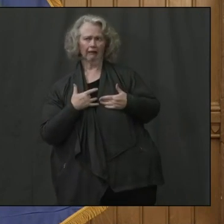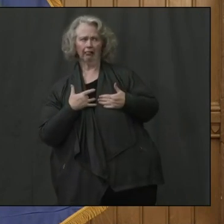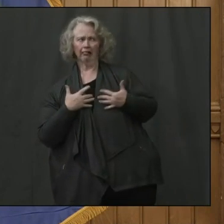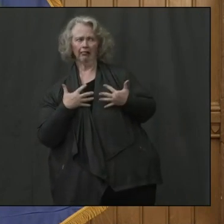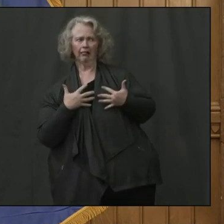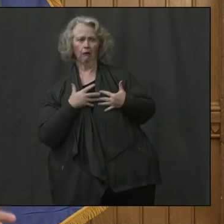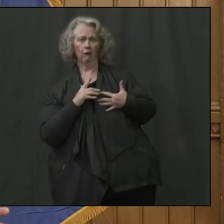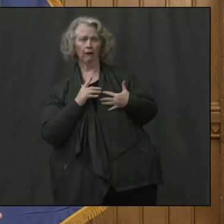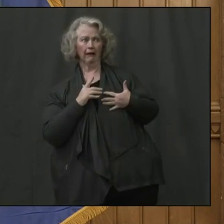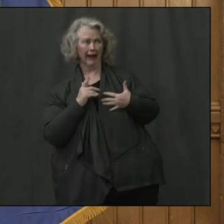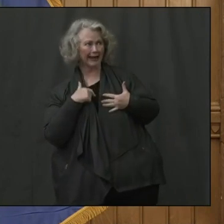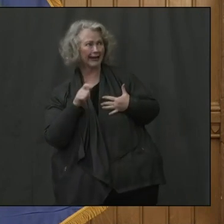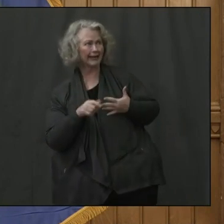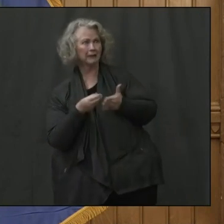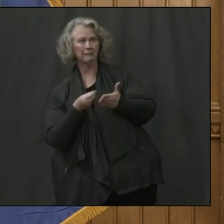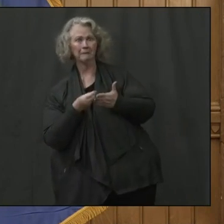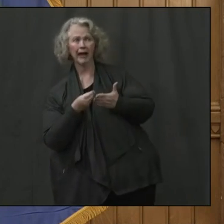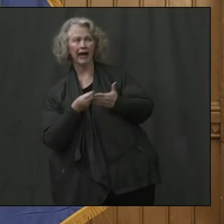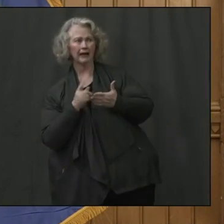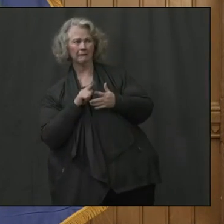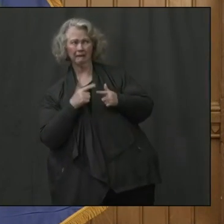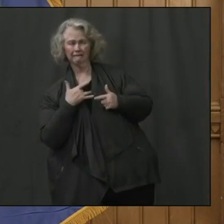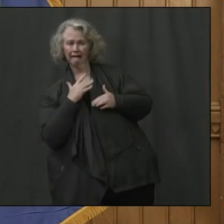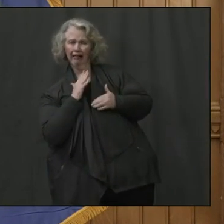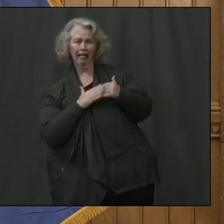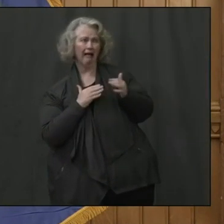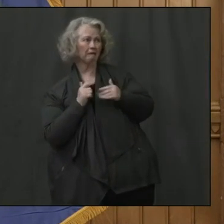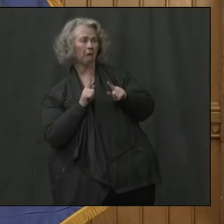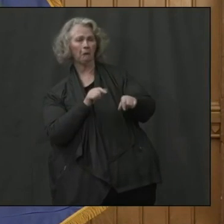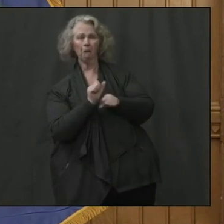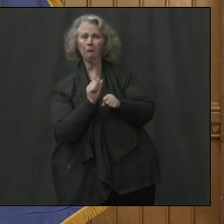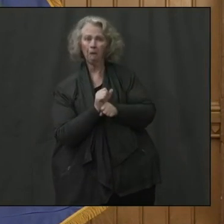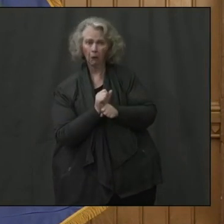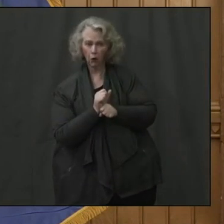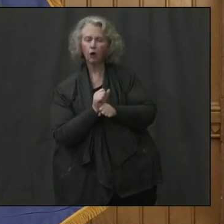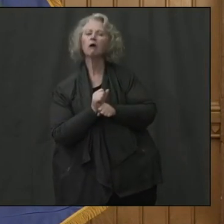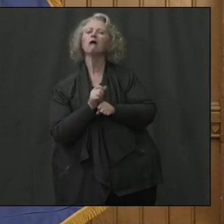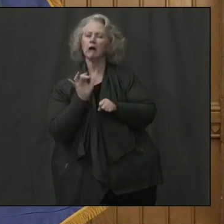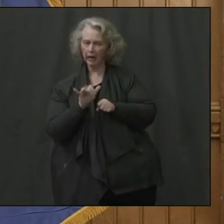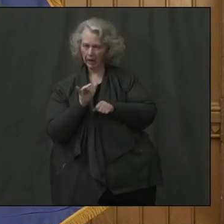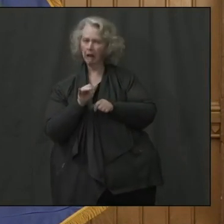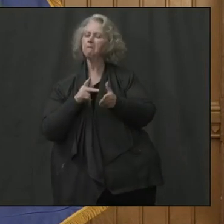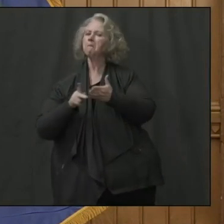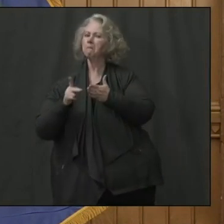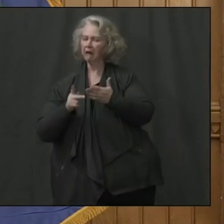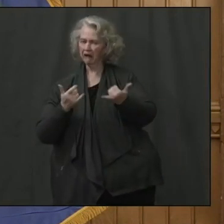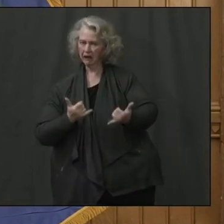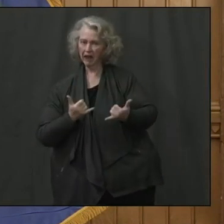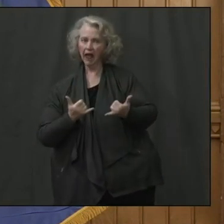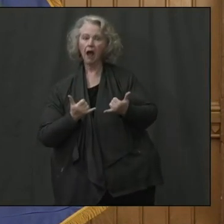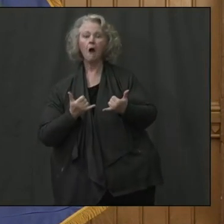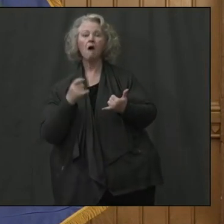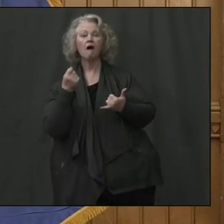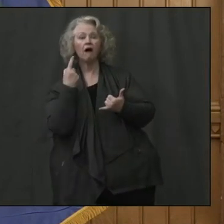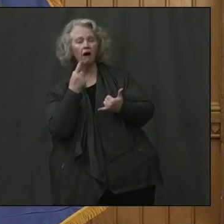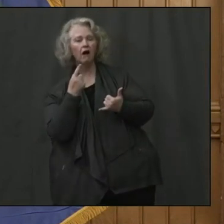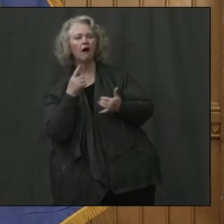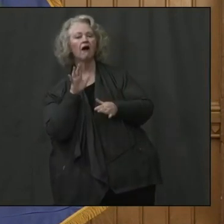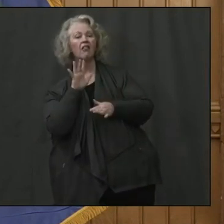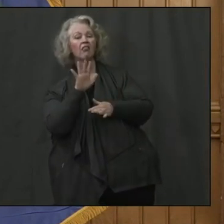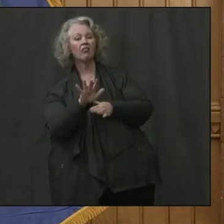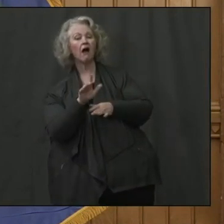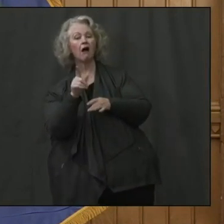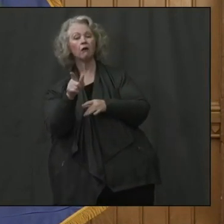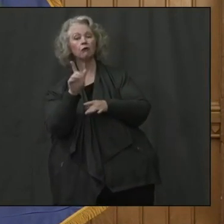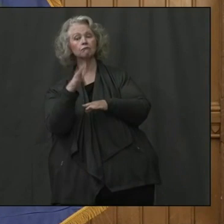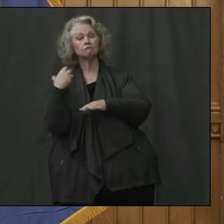because they need that paycheck. We get you compensated right now. Go. And your employer, by the way, gets a credit against his payroll taxes,